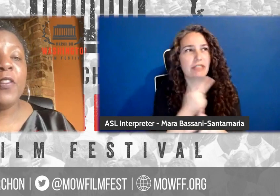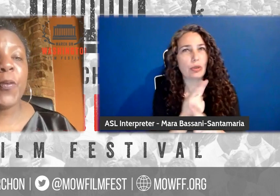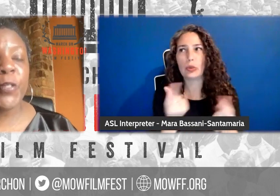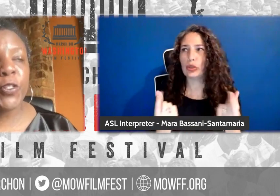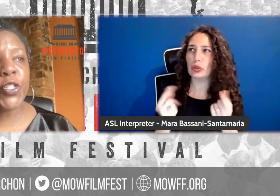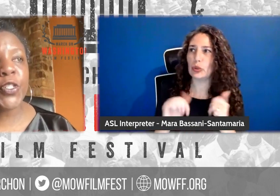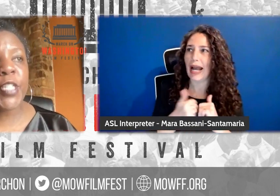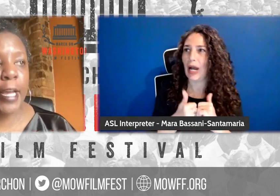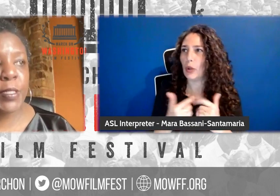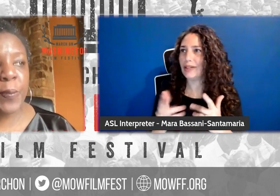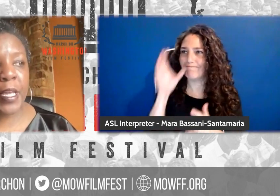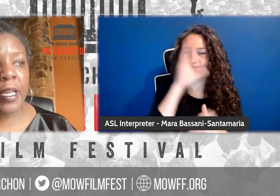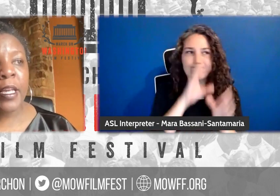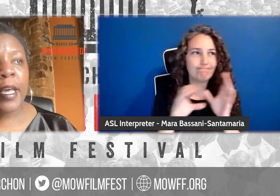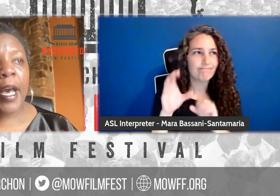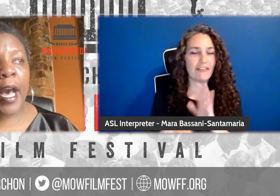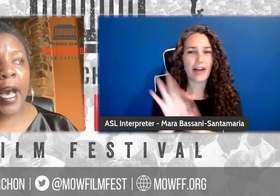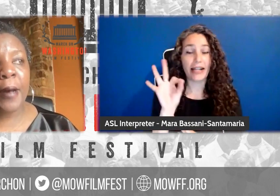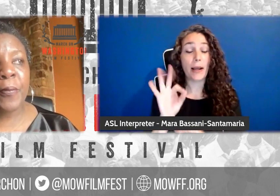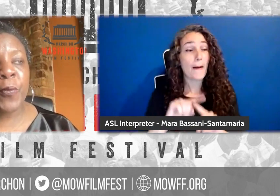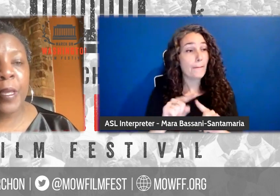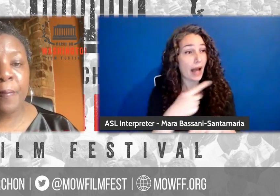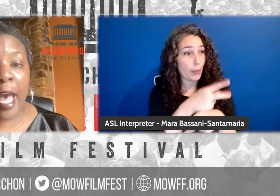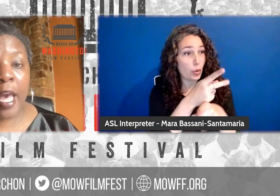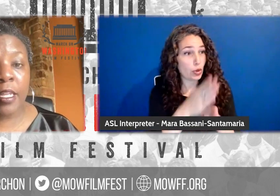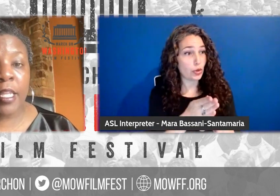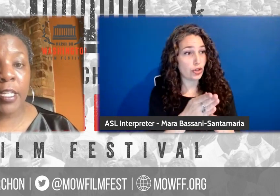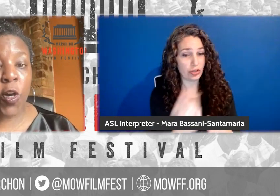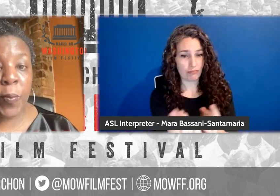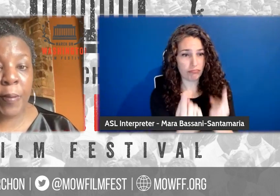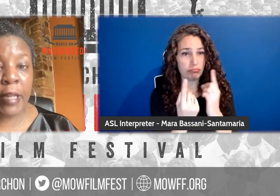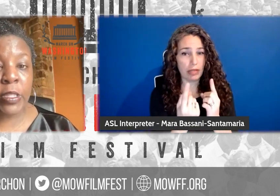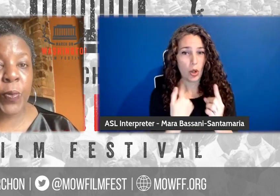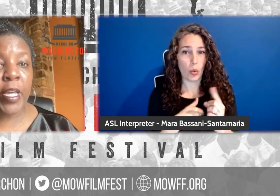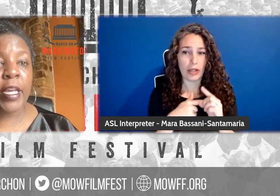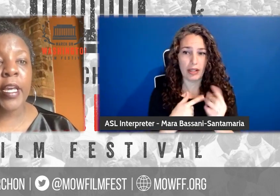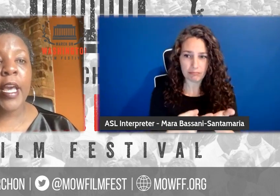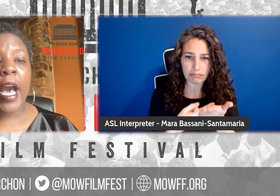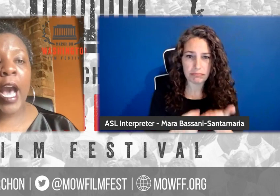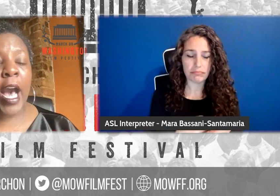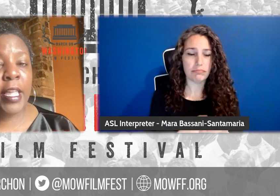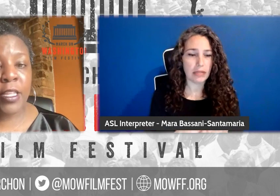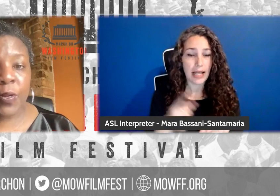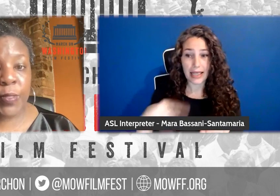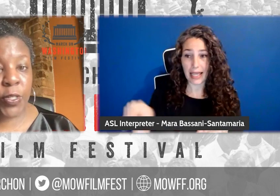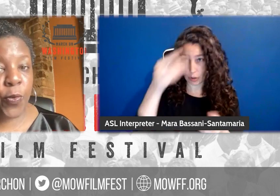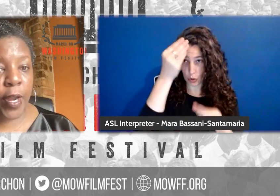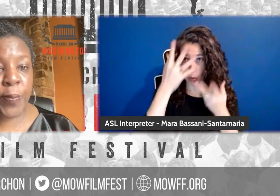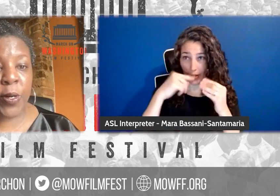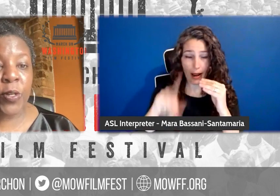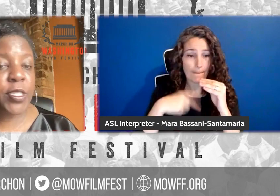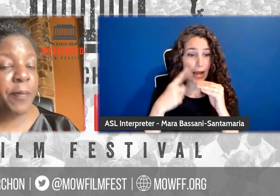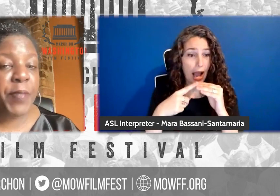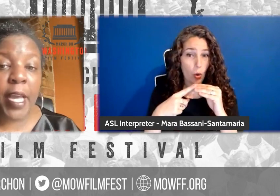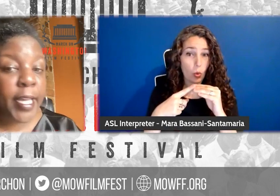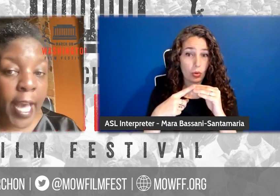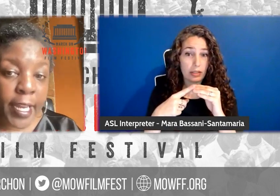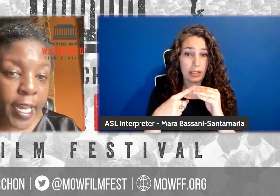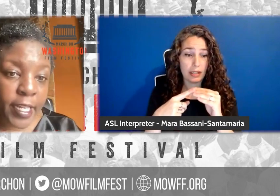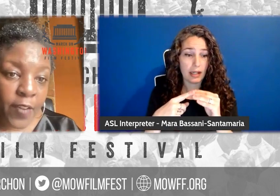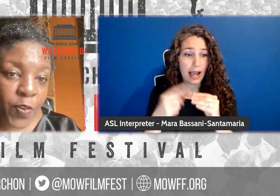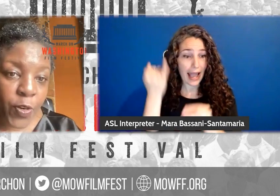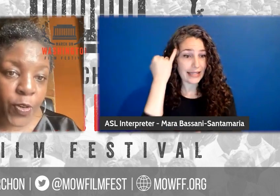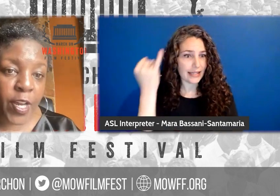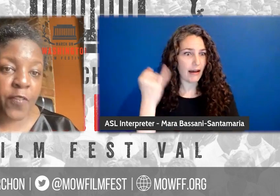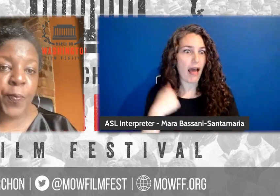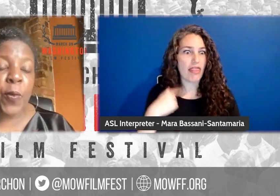But the producers came to me, we met, they told me about the week. I thought it was incredible. Something, again,